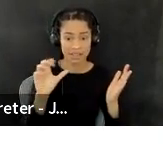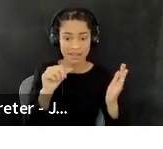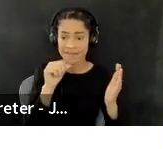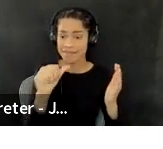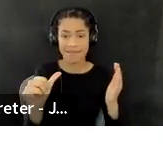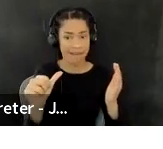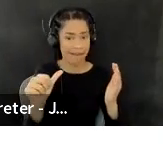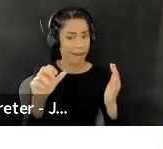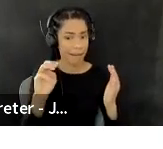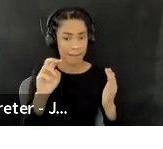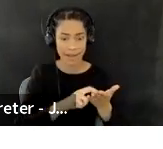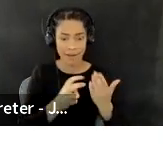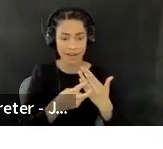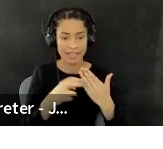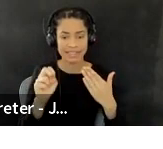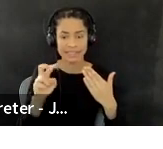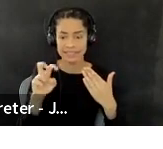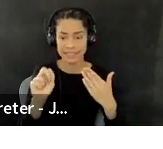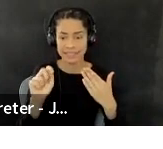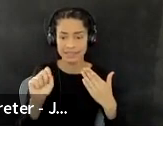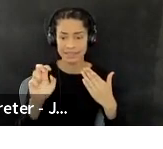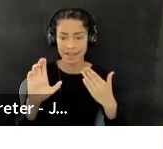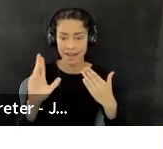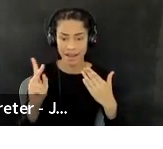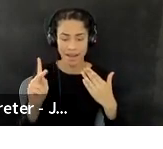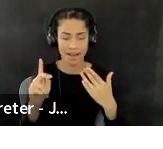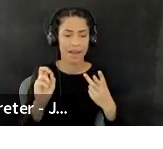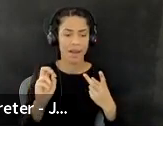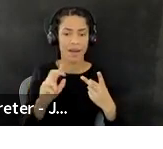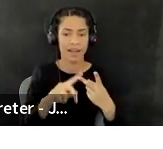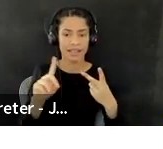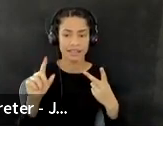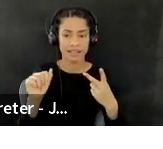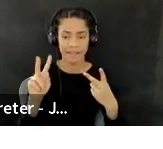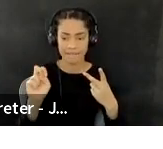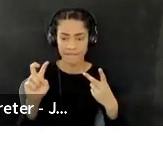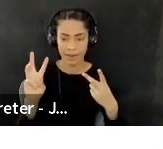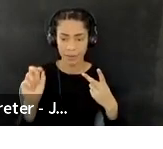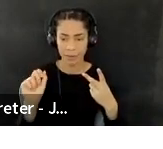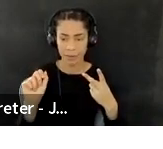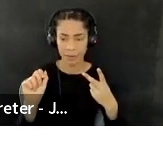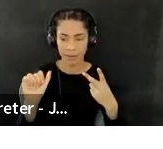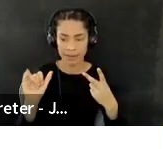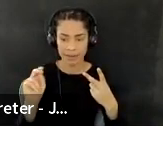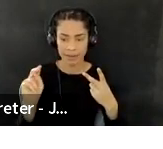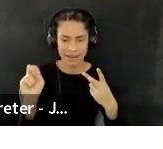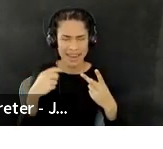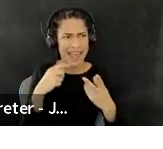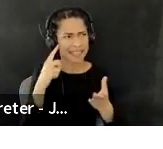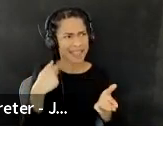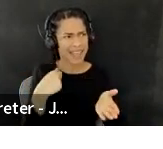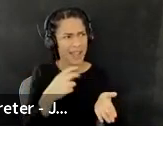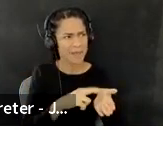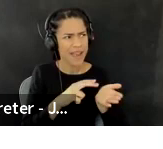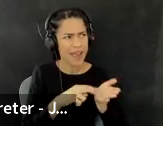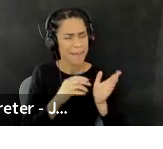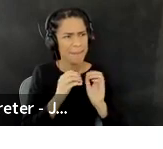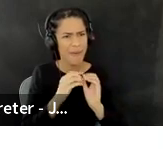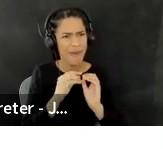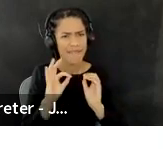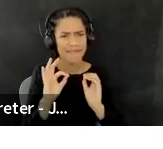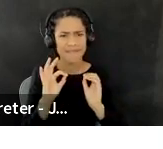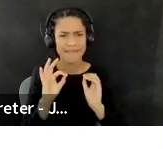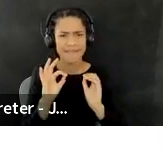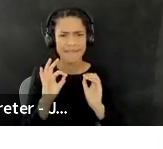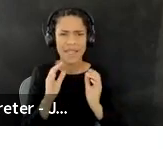and Kay Wayne, weighing or reading. Um, even like a, I think I read some of the more, you know, more of the